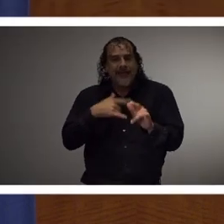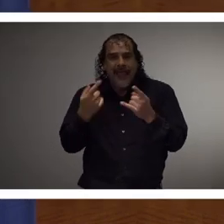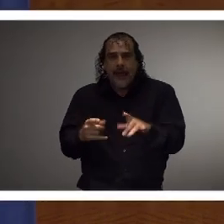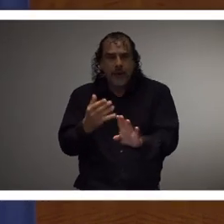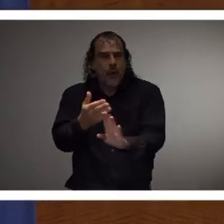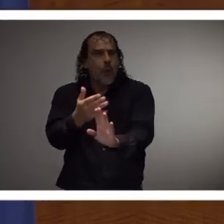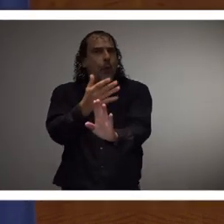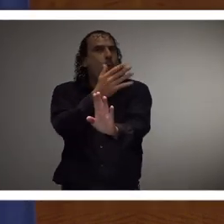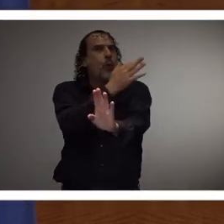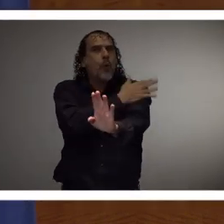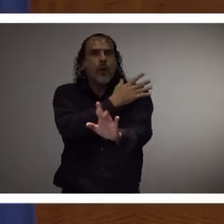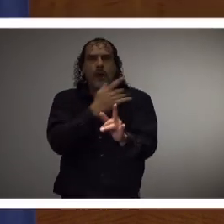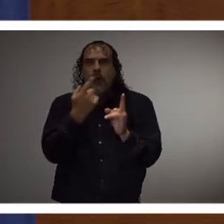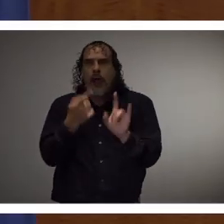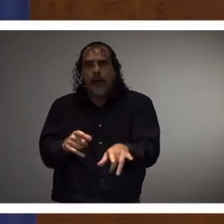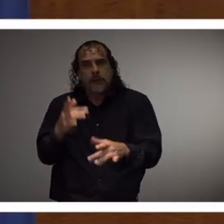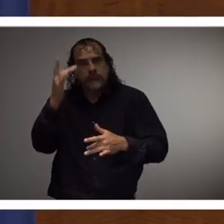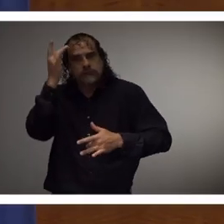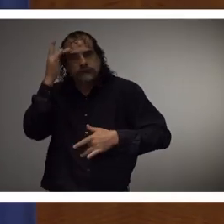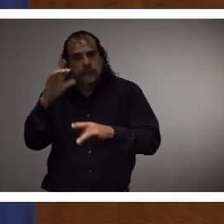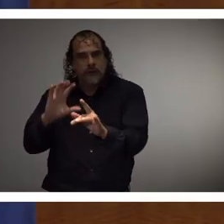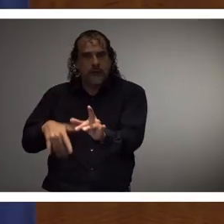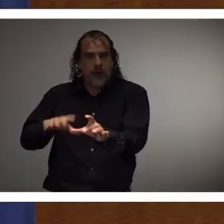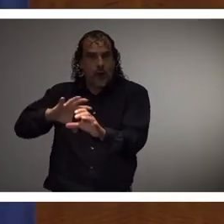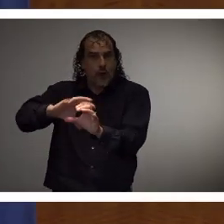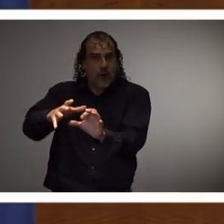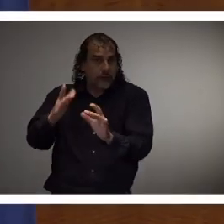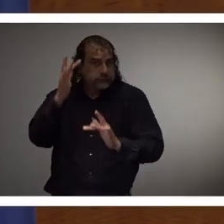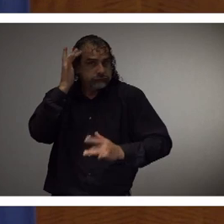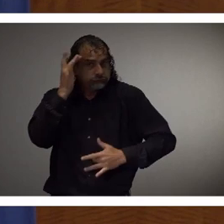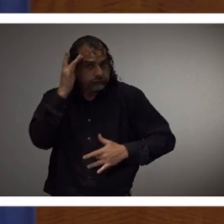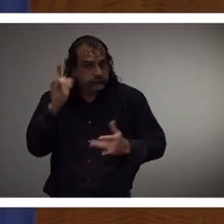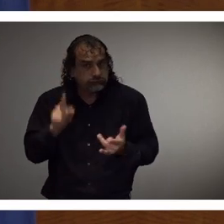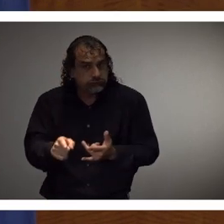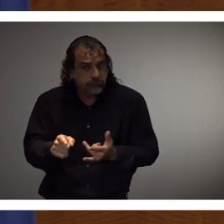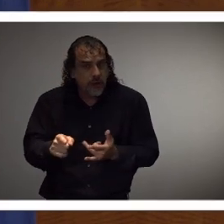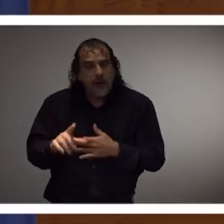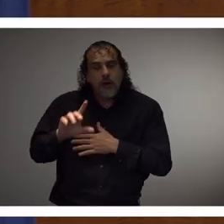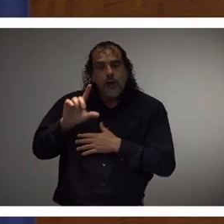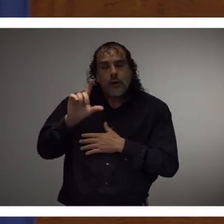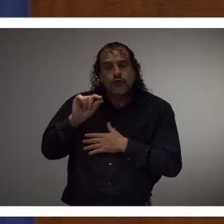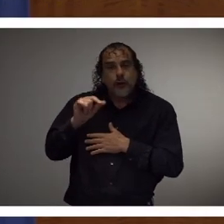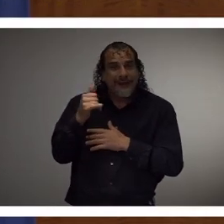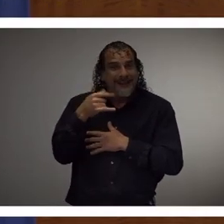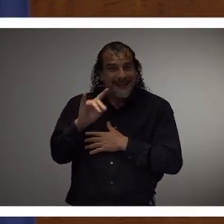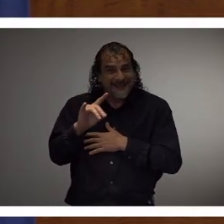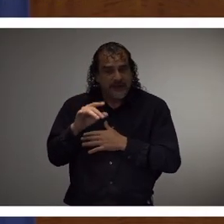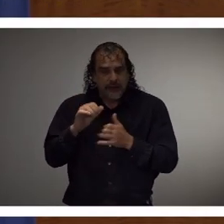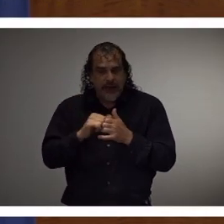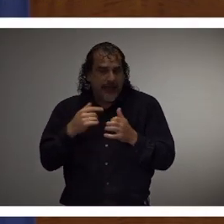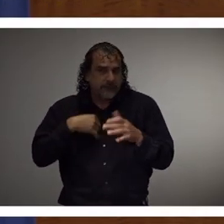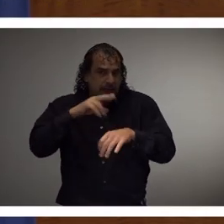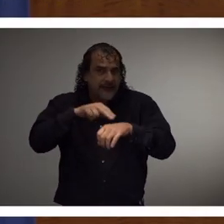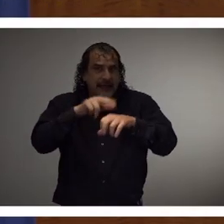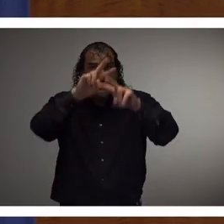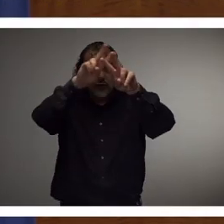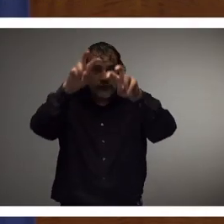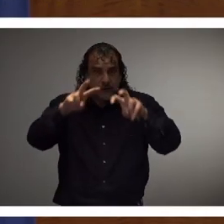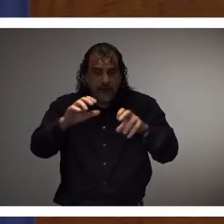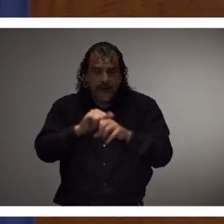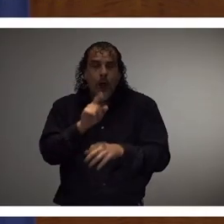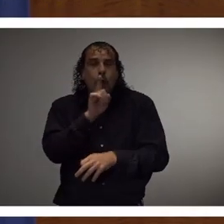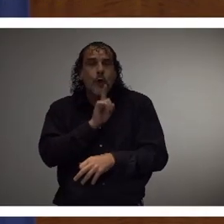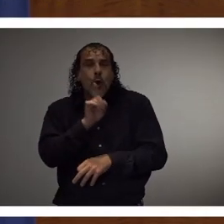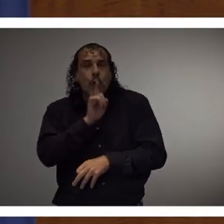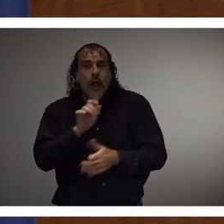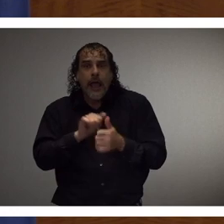we had ever heard of the coronavirus. In 2018, a national survey showed that loneliness had reached